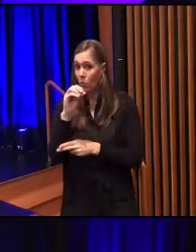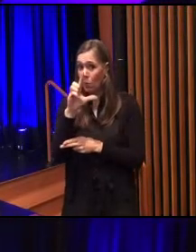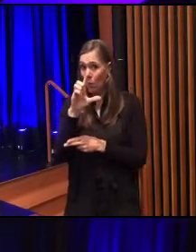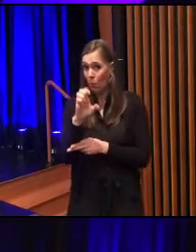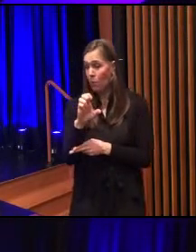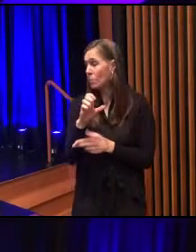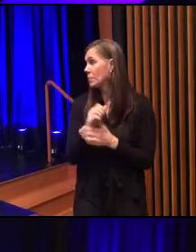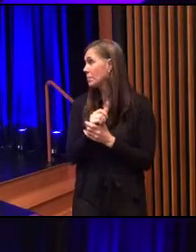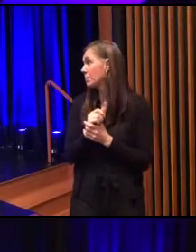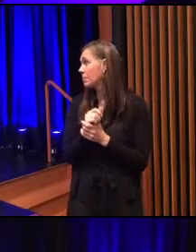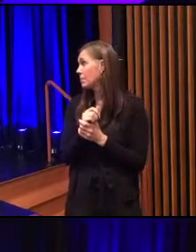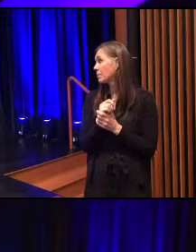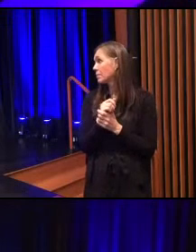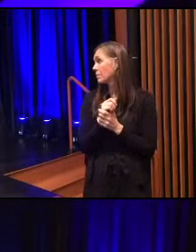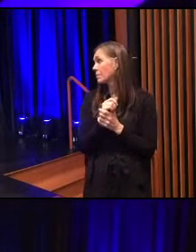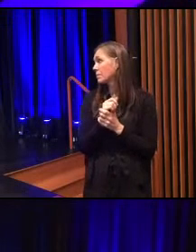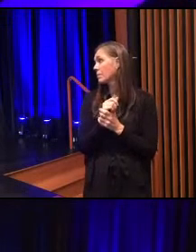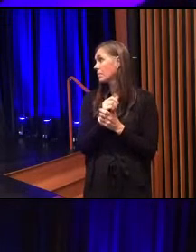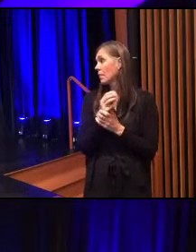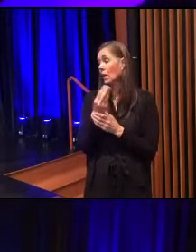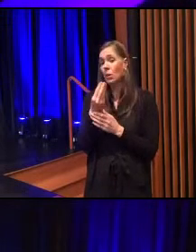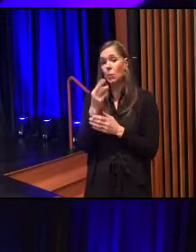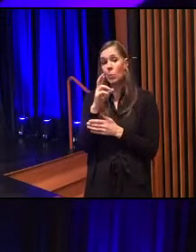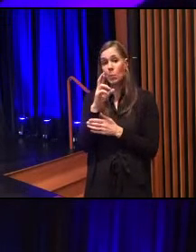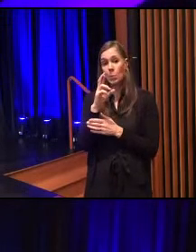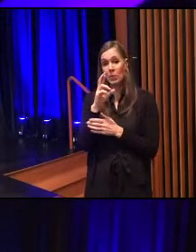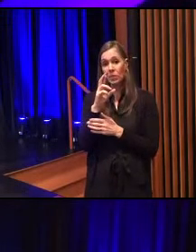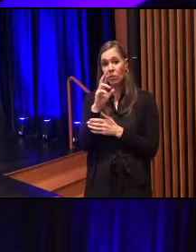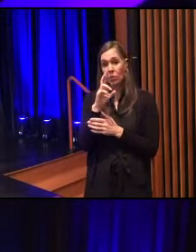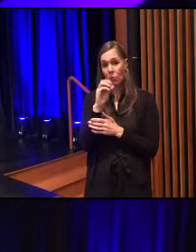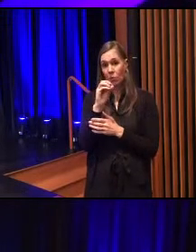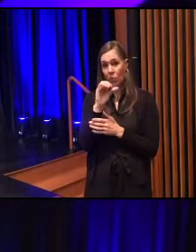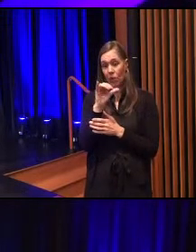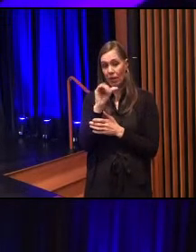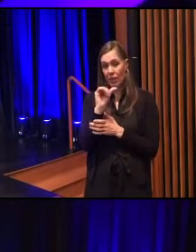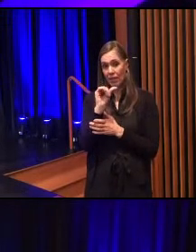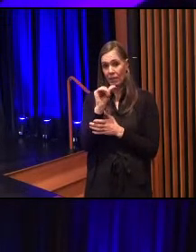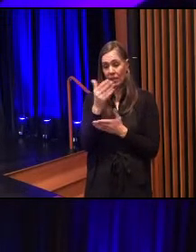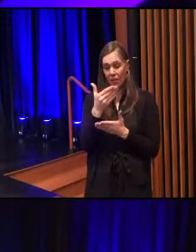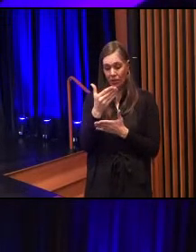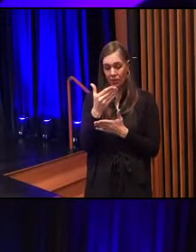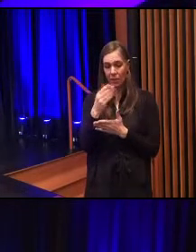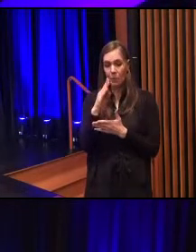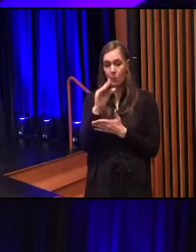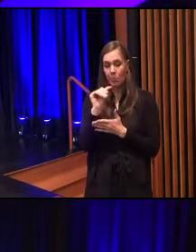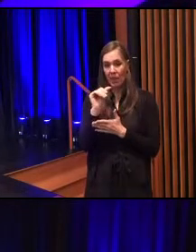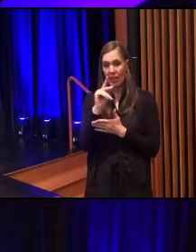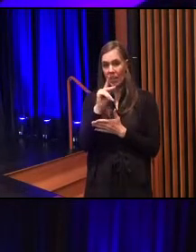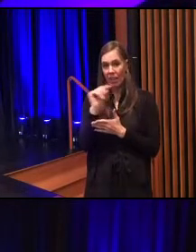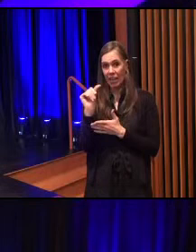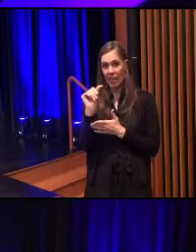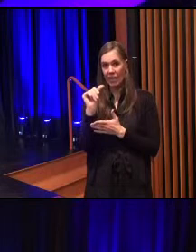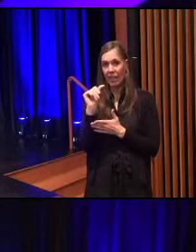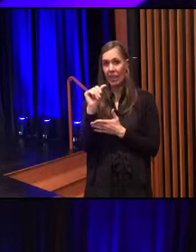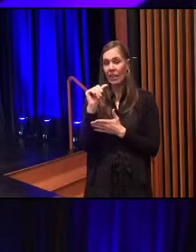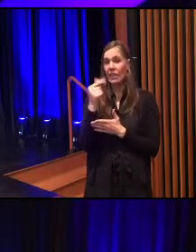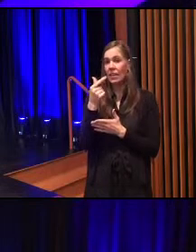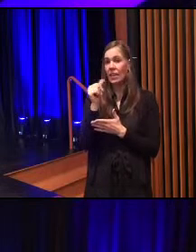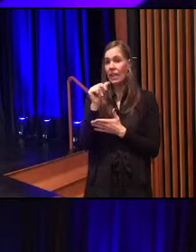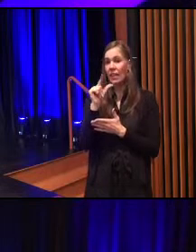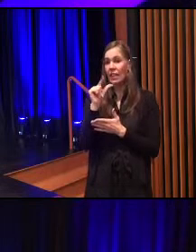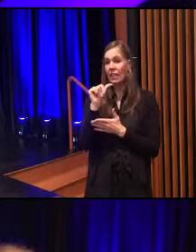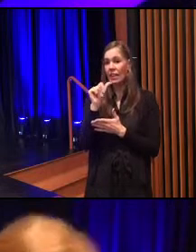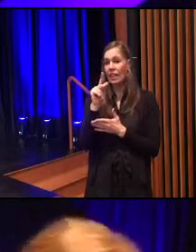Yes, acting president. Mr. Arroyo. Here. Ms. Bekay. Here. Mr. Kalexti.